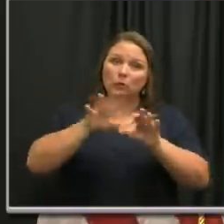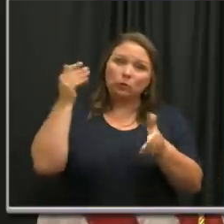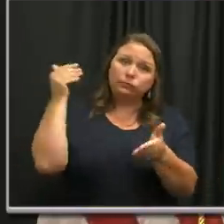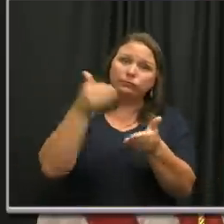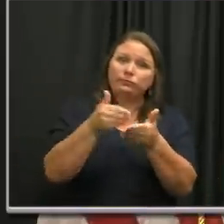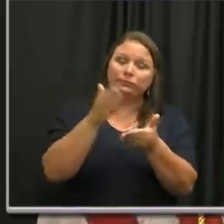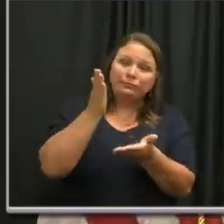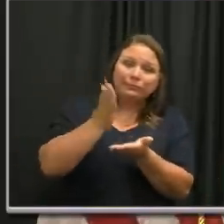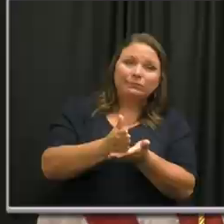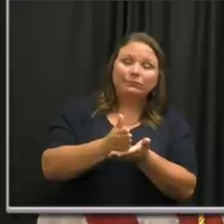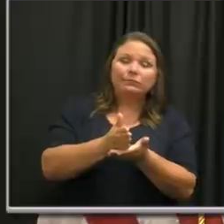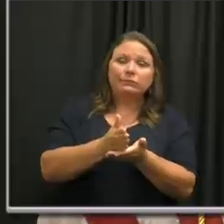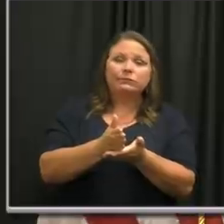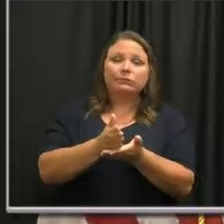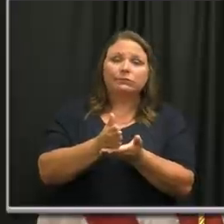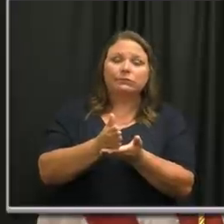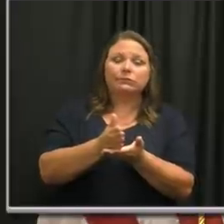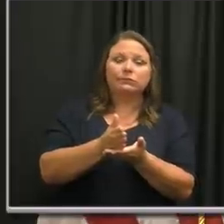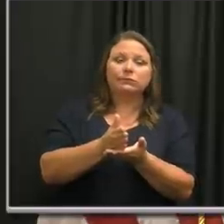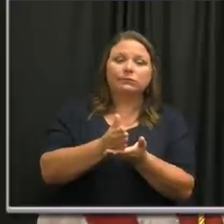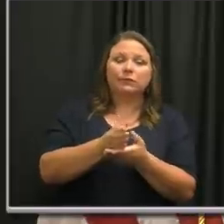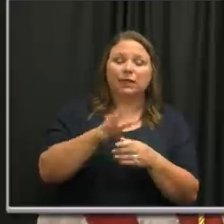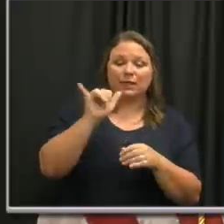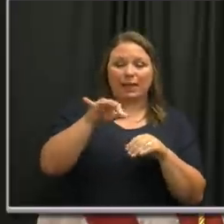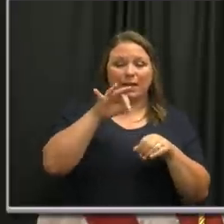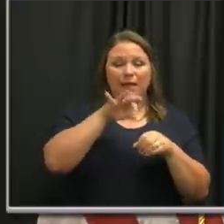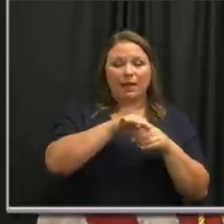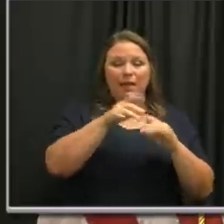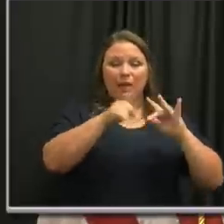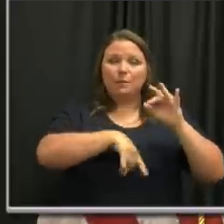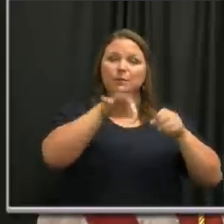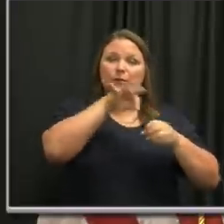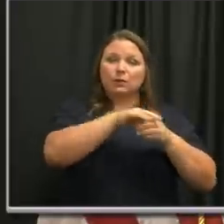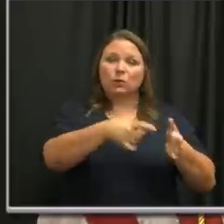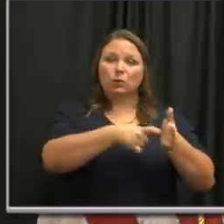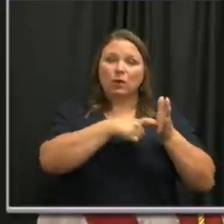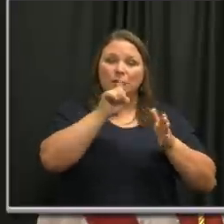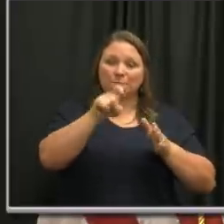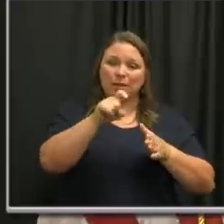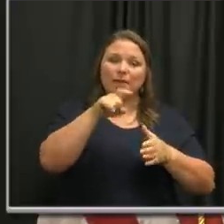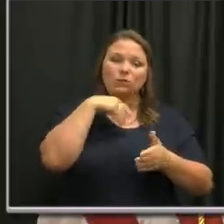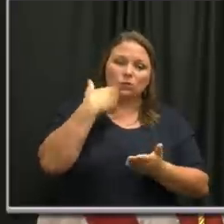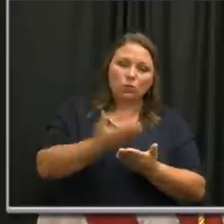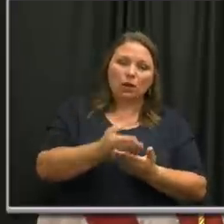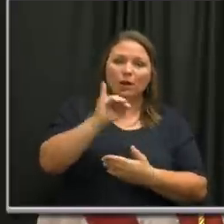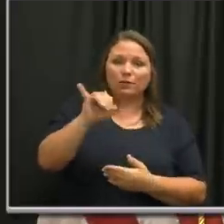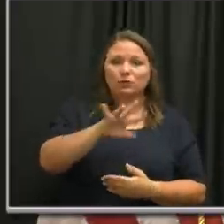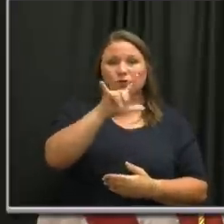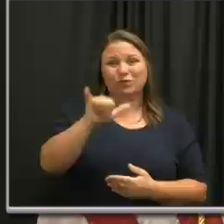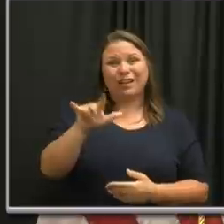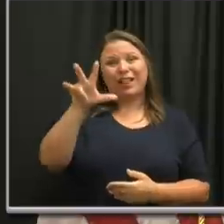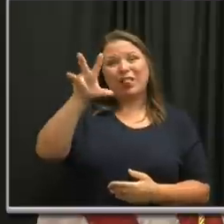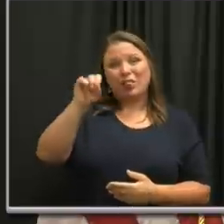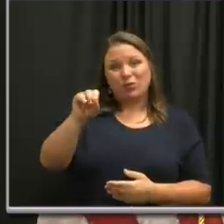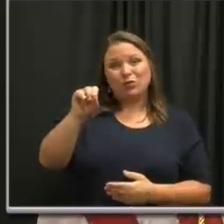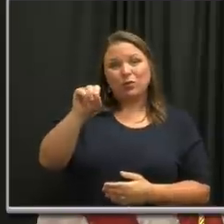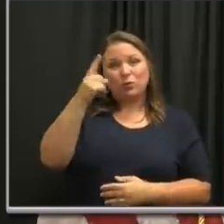though. The absentee request must be received in our office by July the 30th.